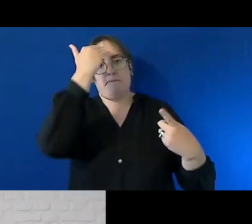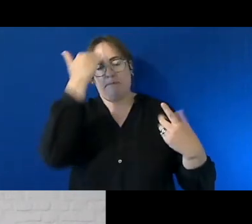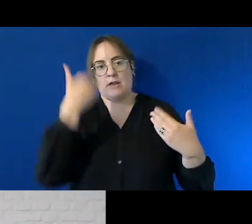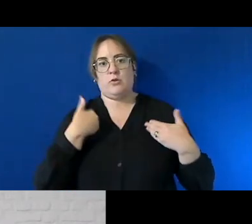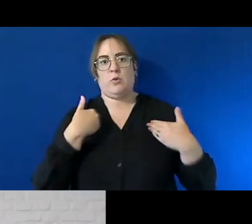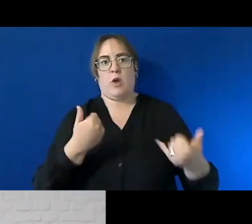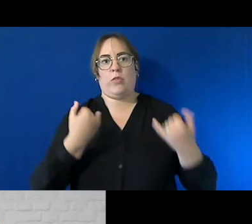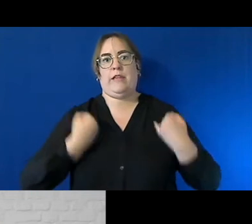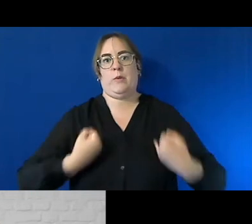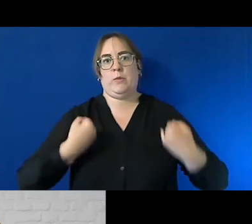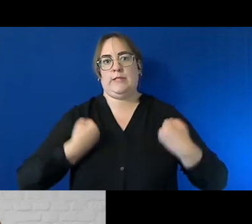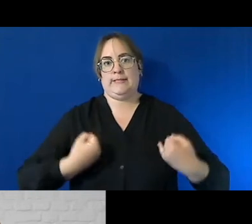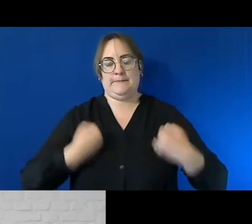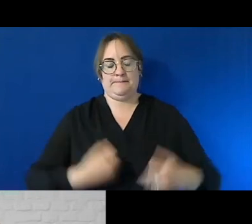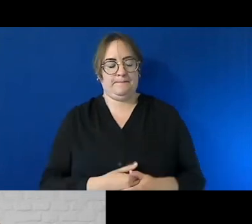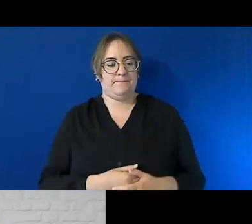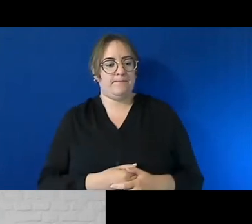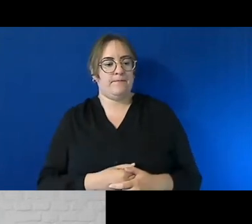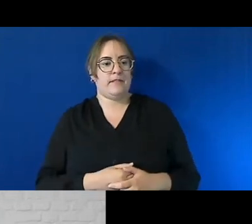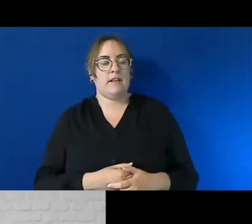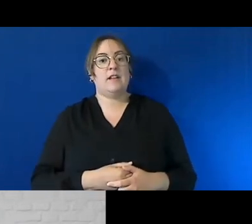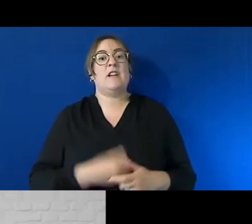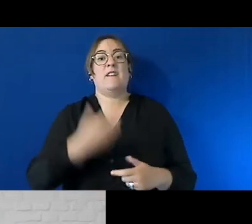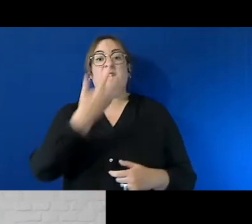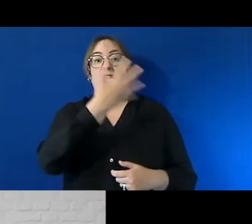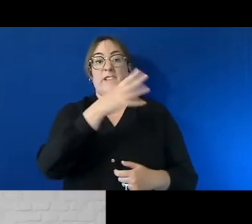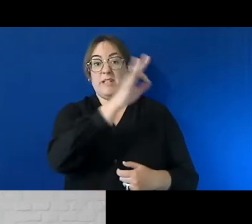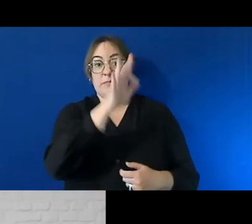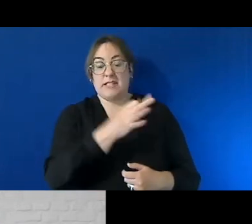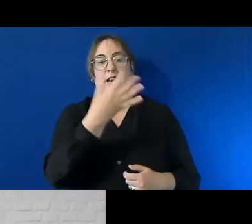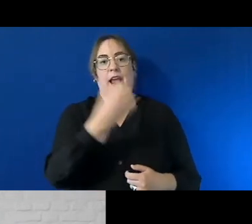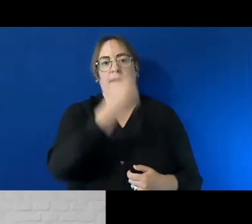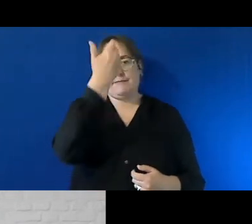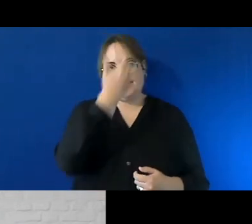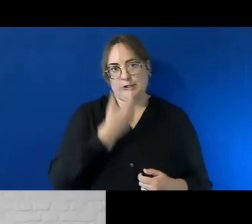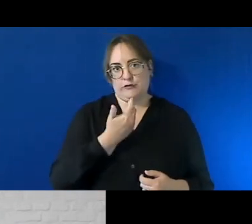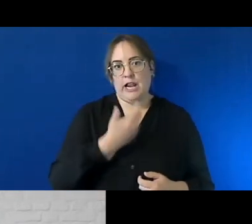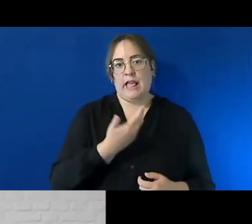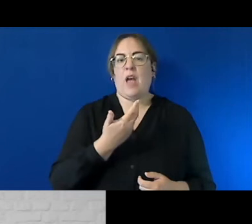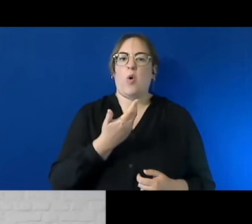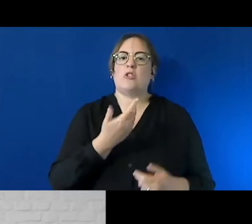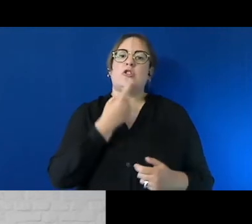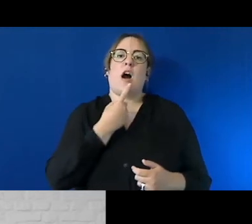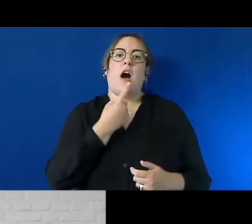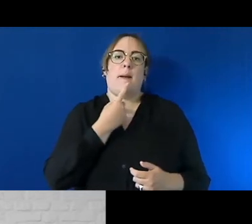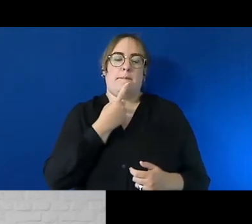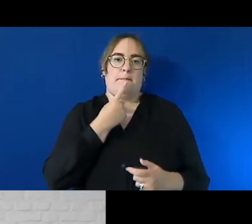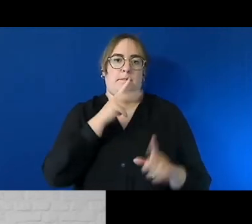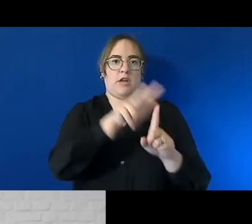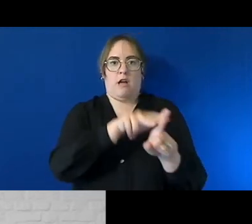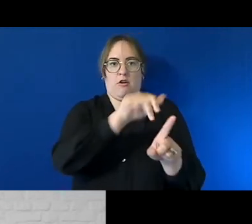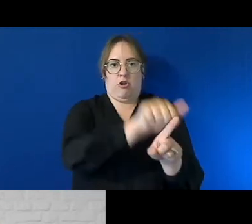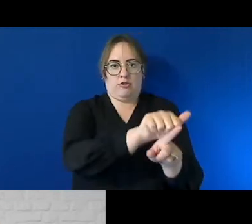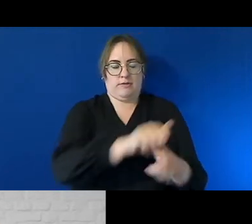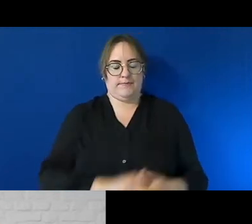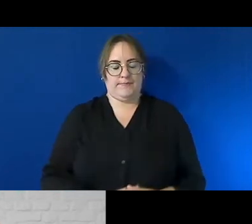54 percent have psychosis-based conditions such as schizophrenia the remaining 40 are